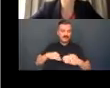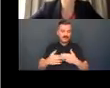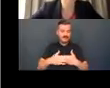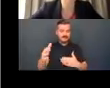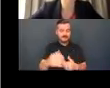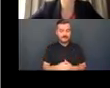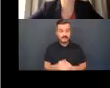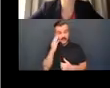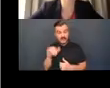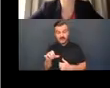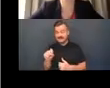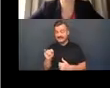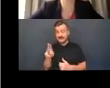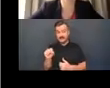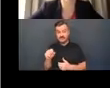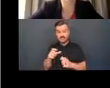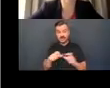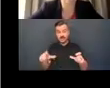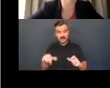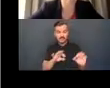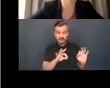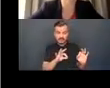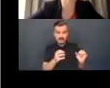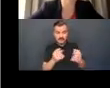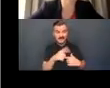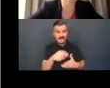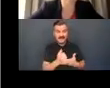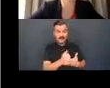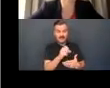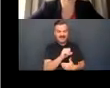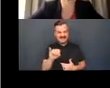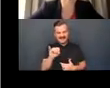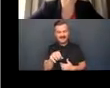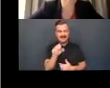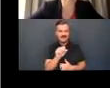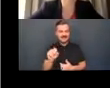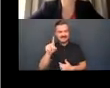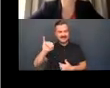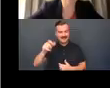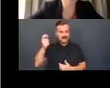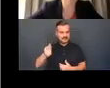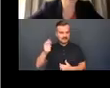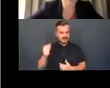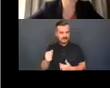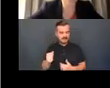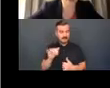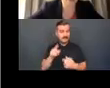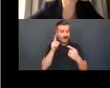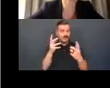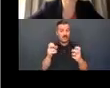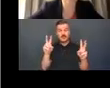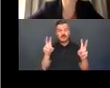the stimulus checks were largely beneficial to SSI or SSDI beneficiaries, and the idea of universal